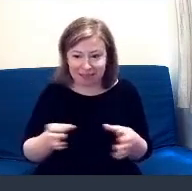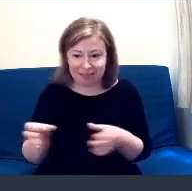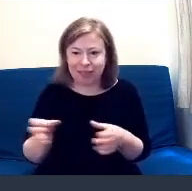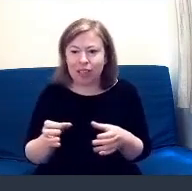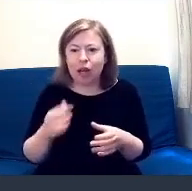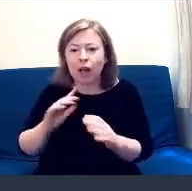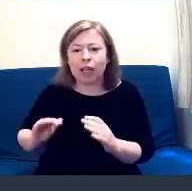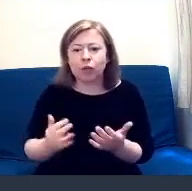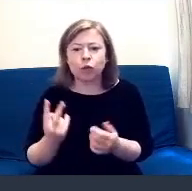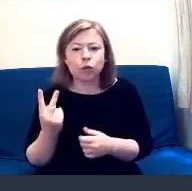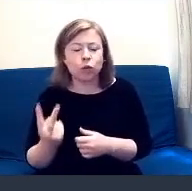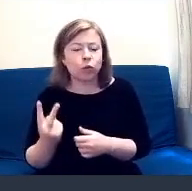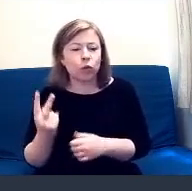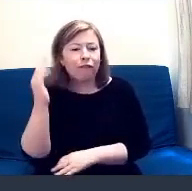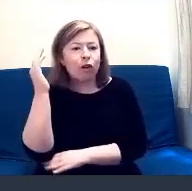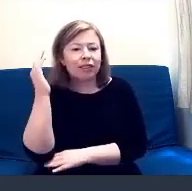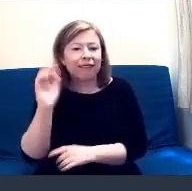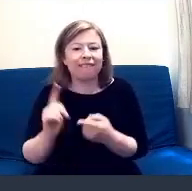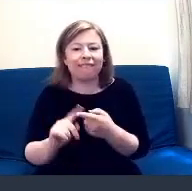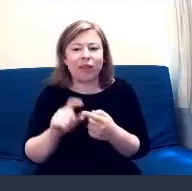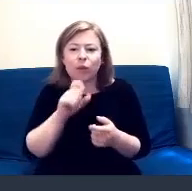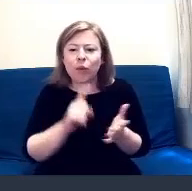volunteers to you. So first one, Lisa.